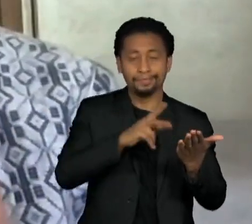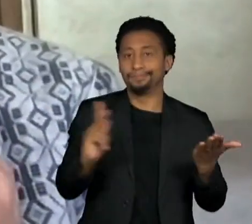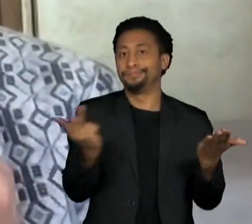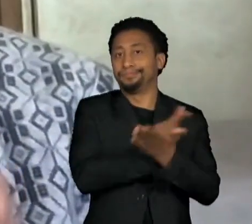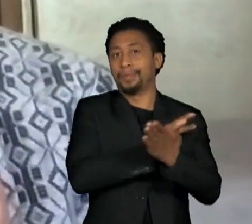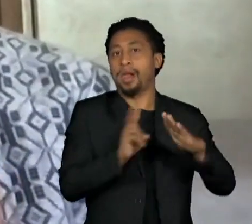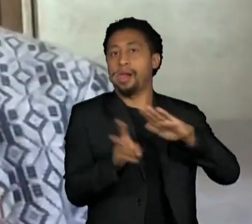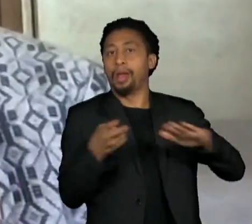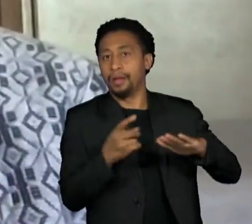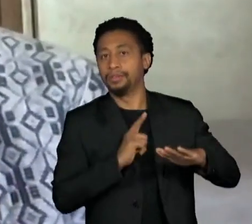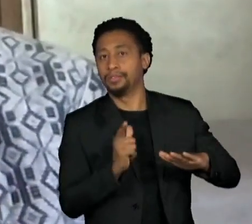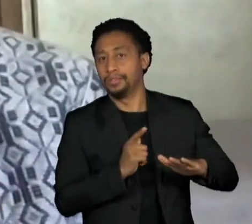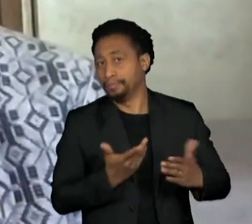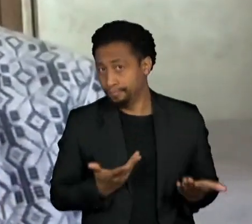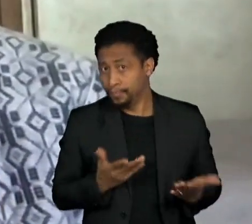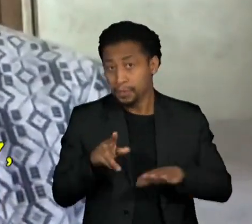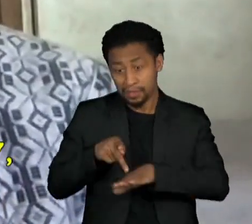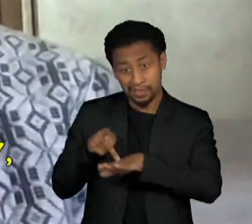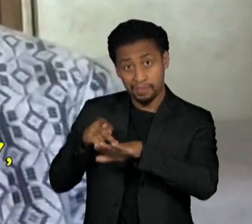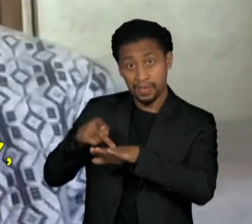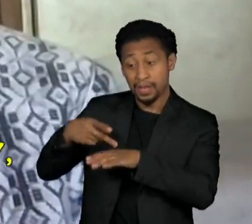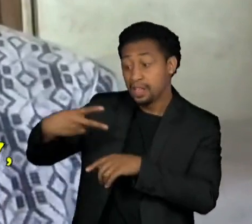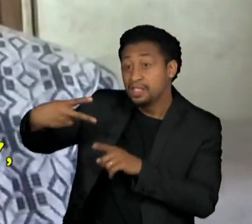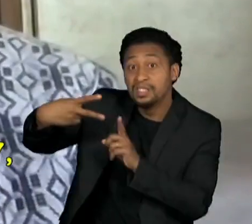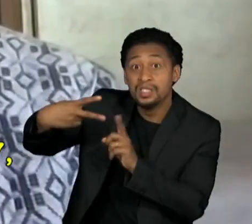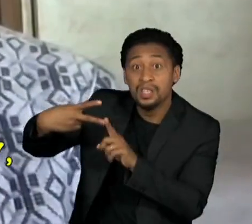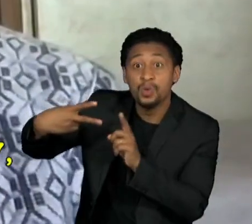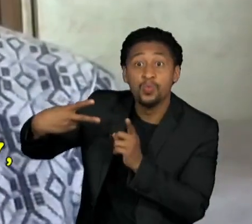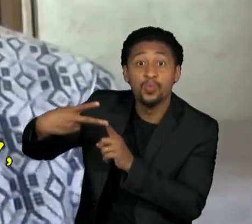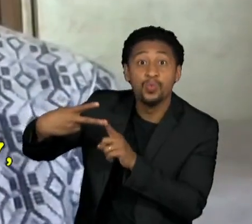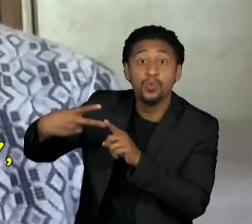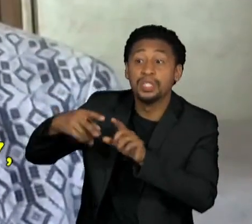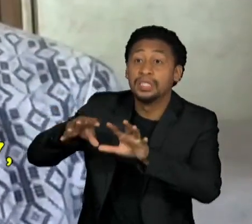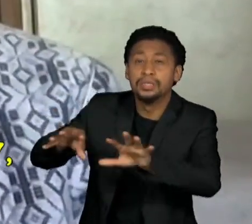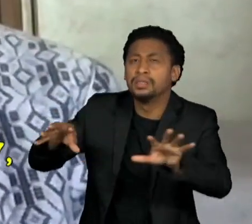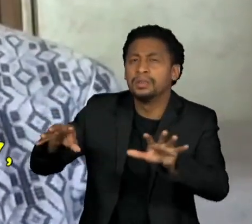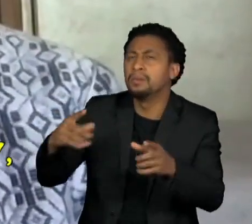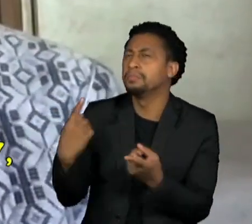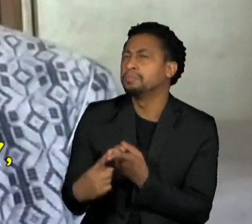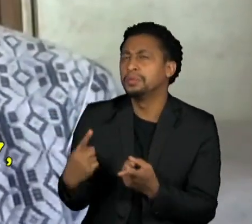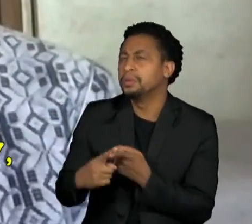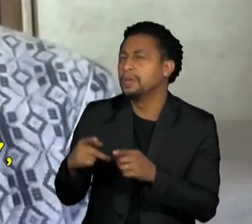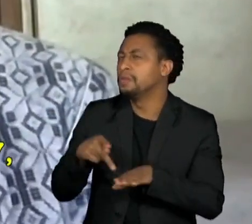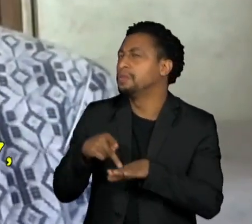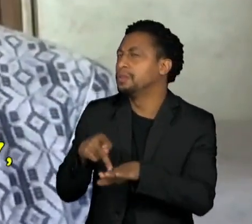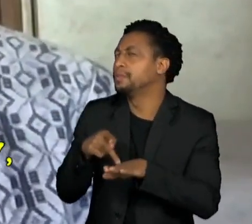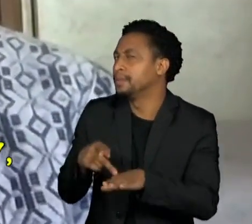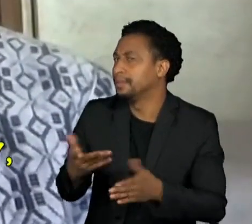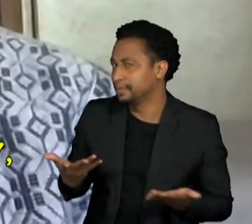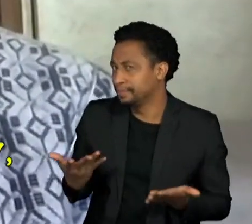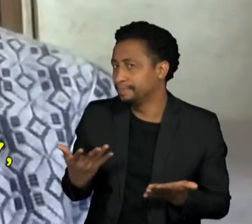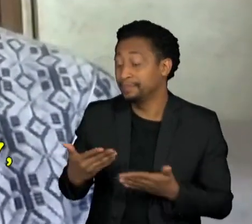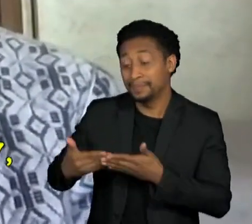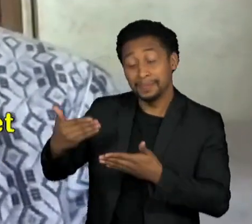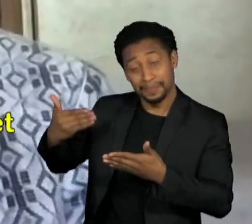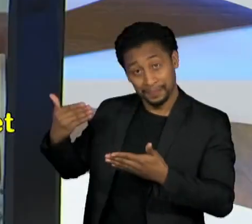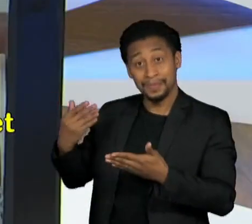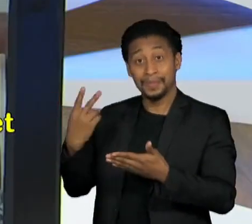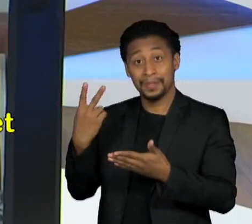Philippines was number two, right? Why the Philippines? Because by 2017,